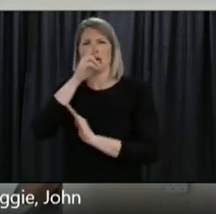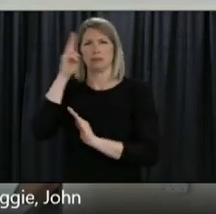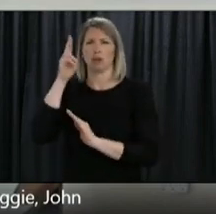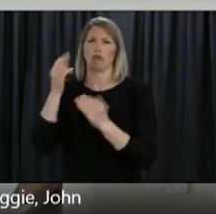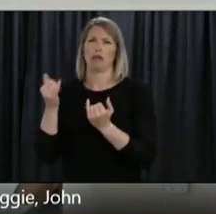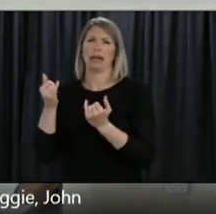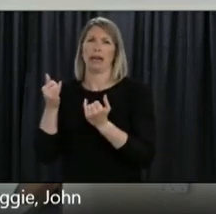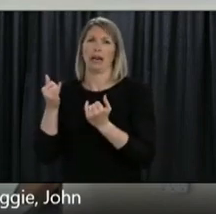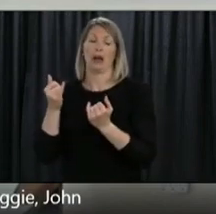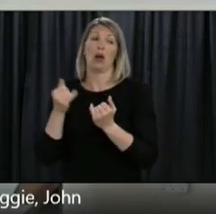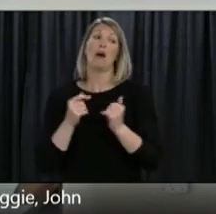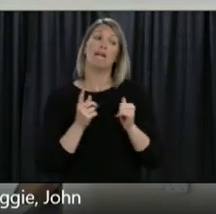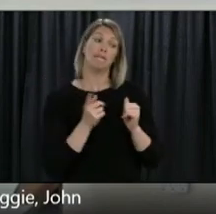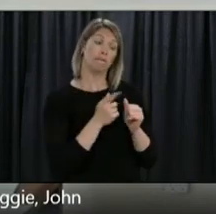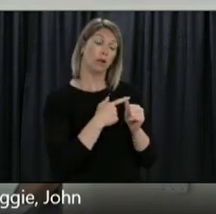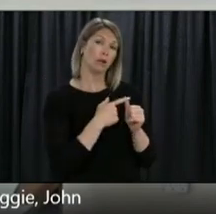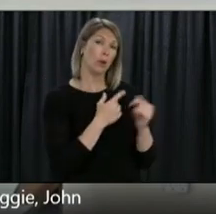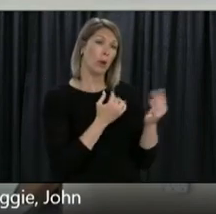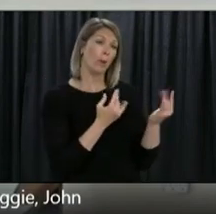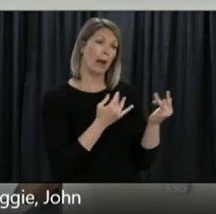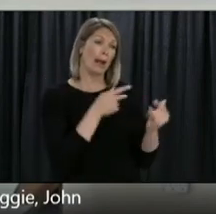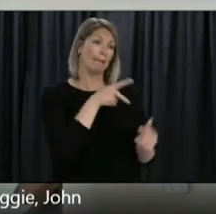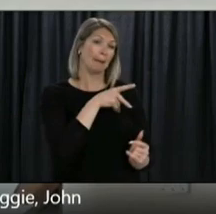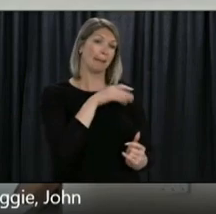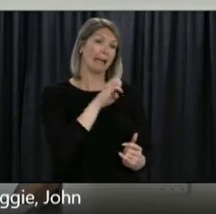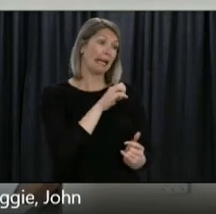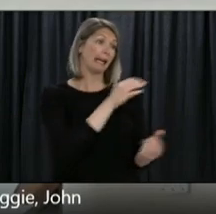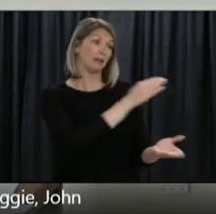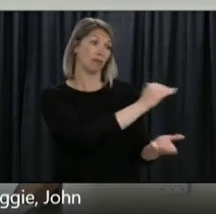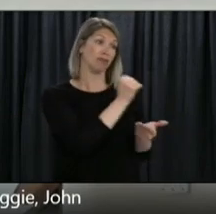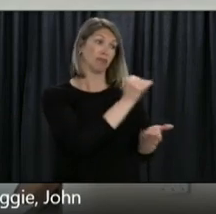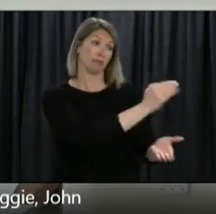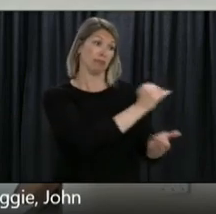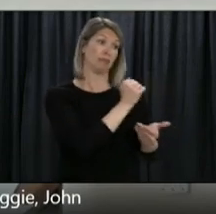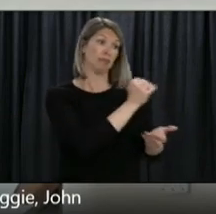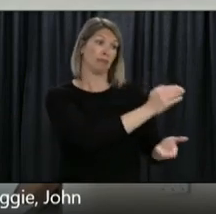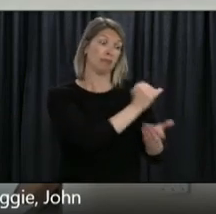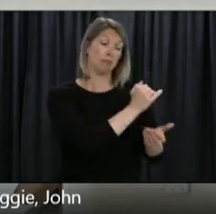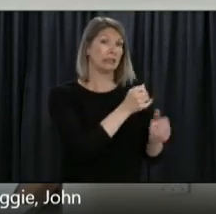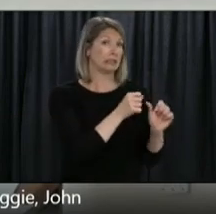if PPE supplies hold out and so far they have.